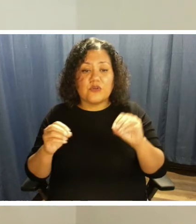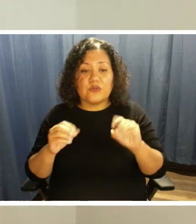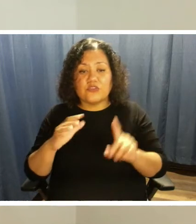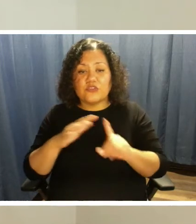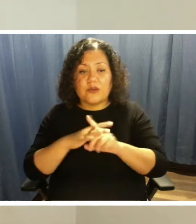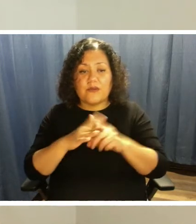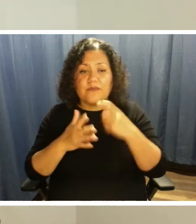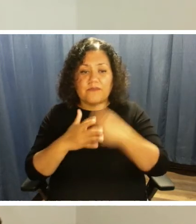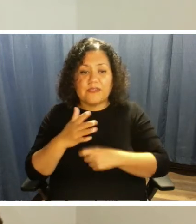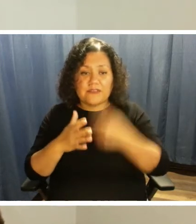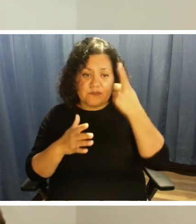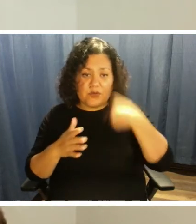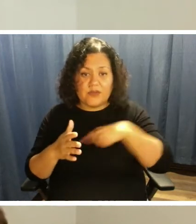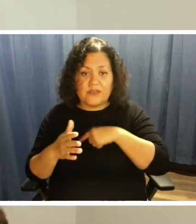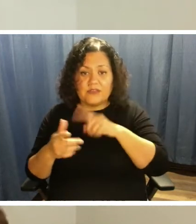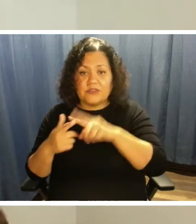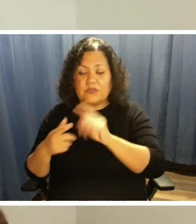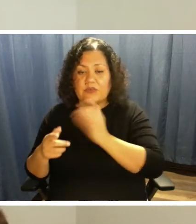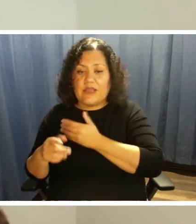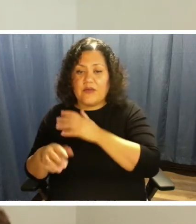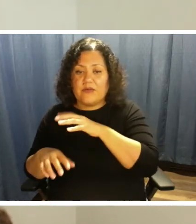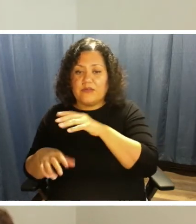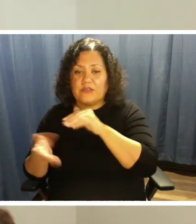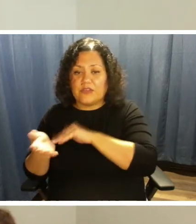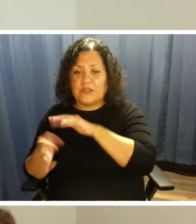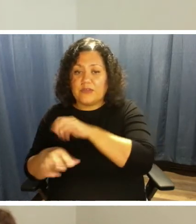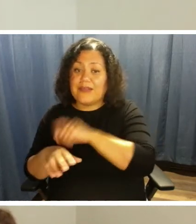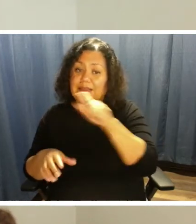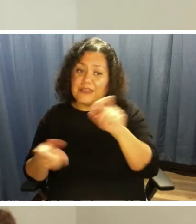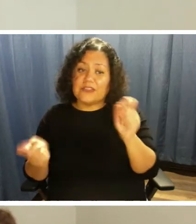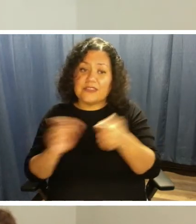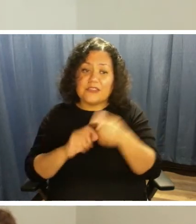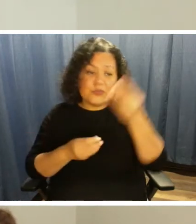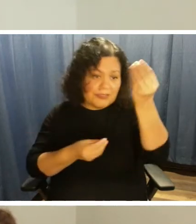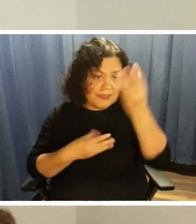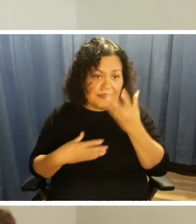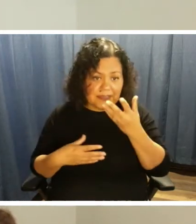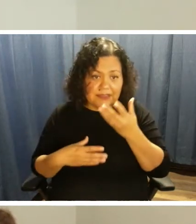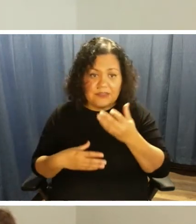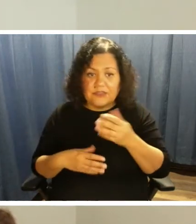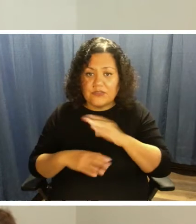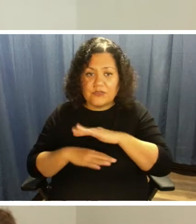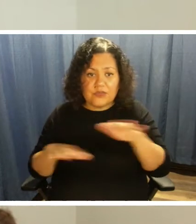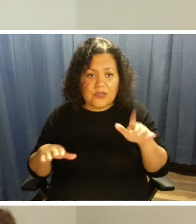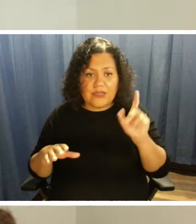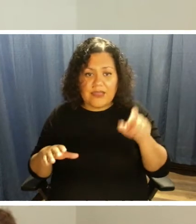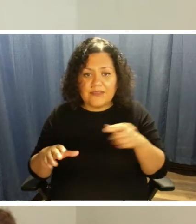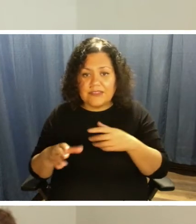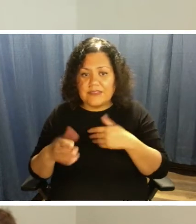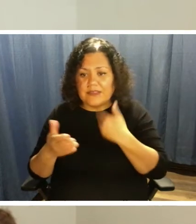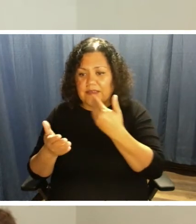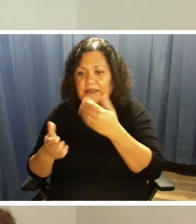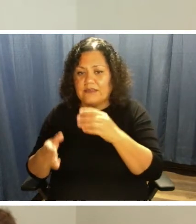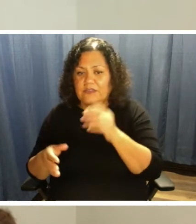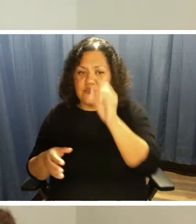show fees for us. That needs to change because you didn't tell us that you no longer have to get us there on time.